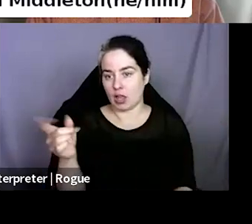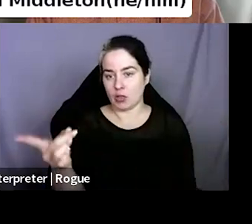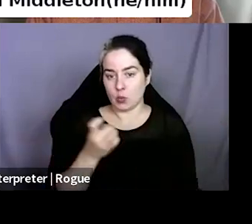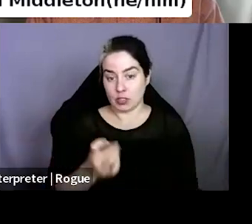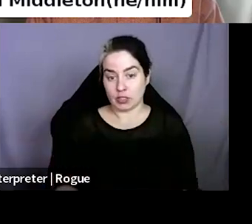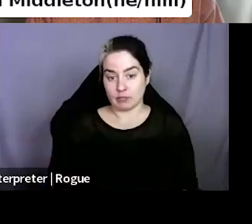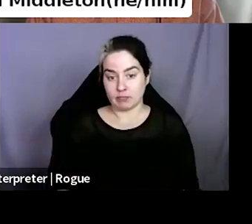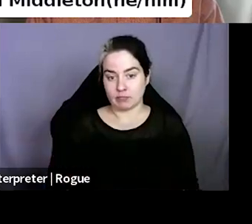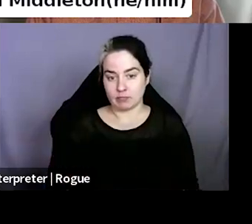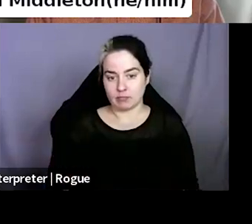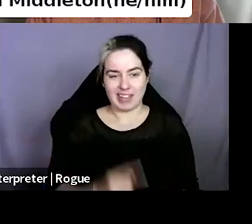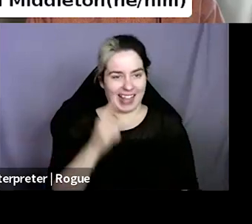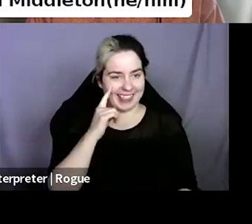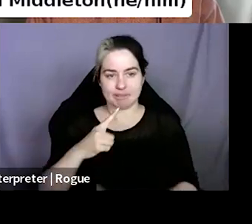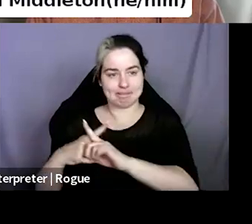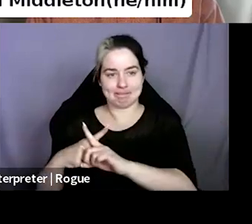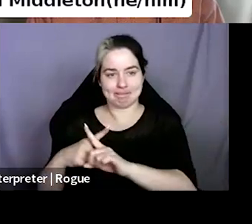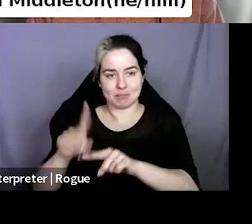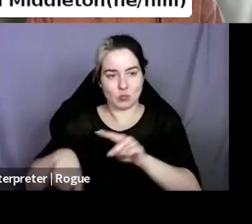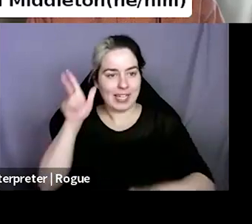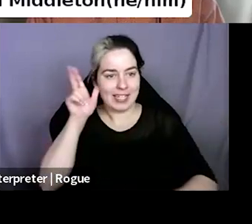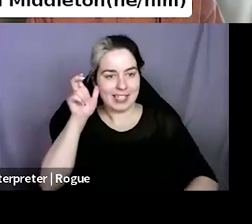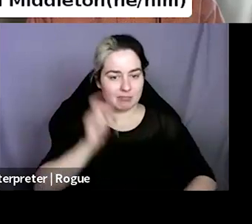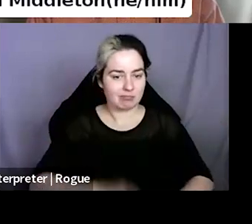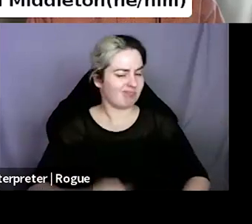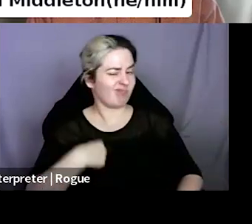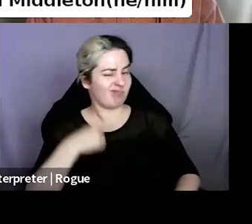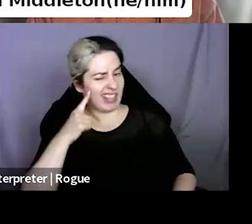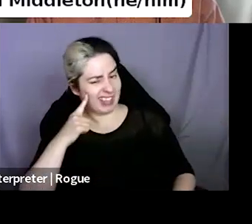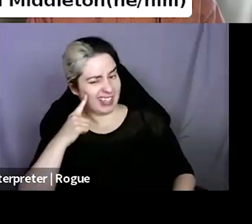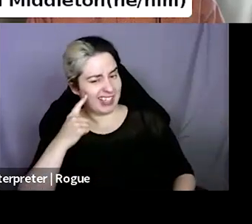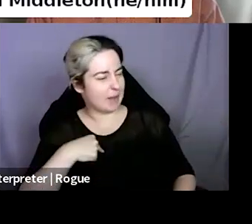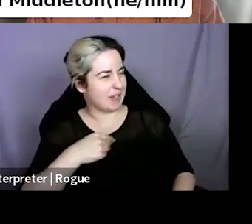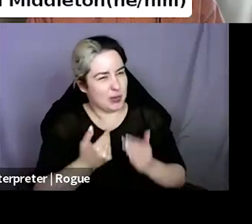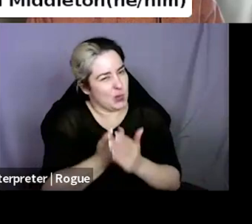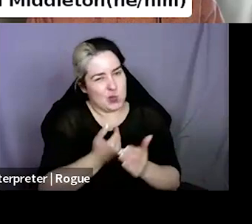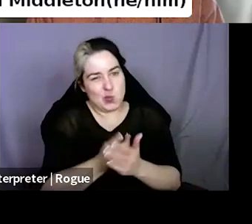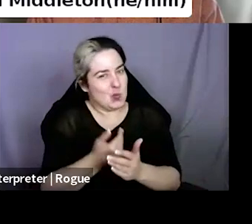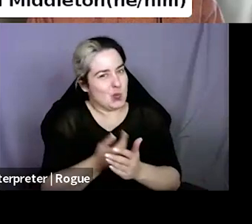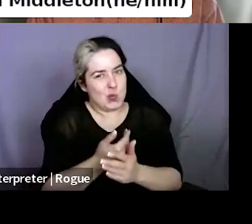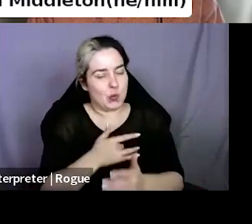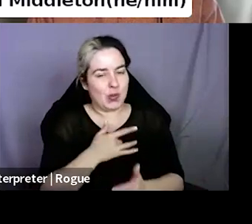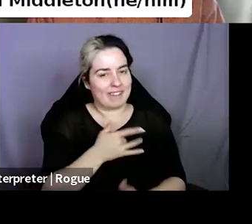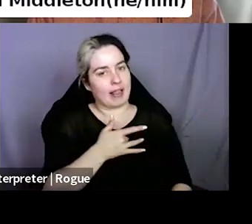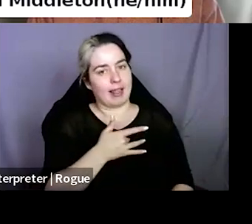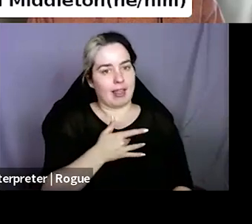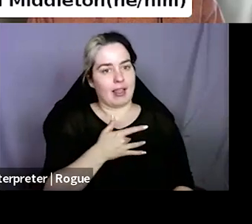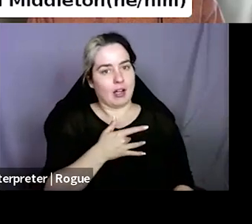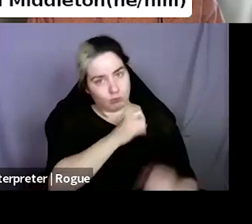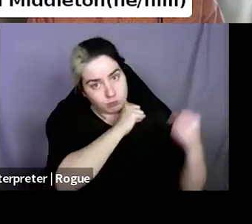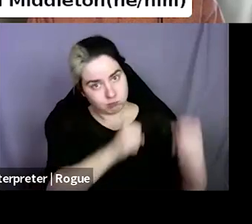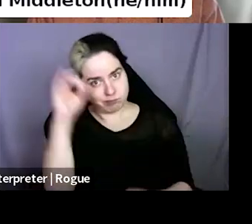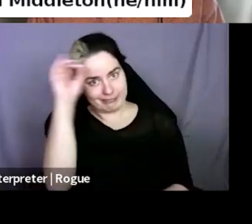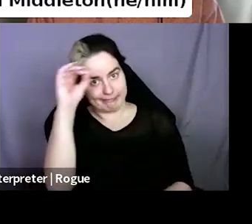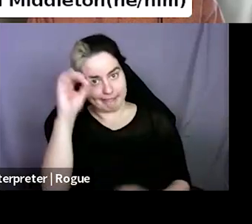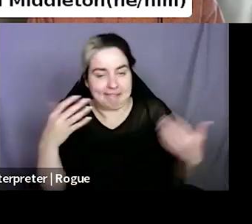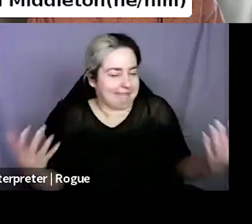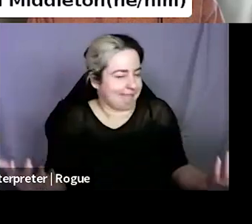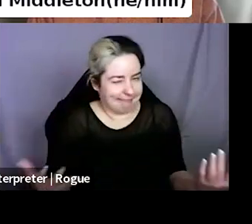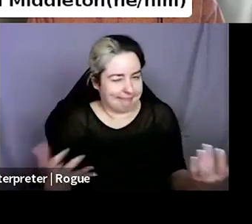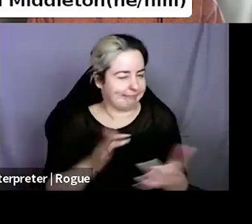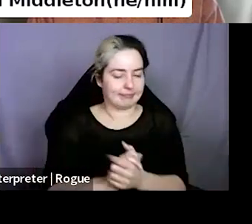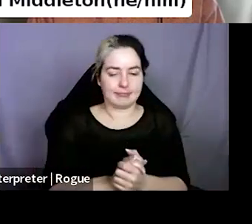I think you're muted. I'm, I'm thinking I'm, I'm a little too new to really have a strong feel. Although I do, I do have people who